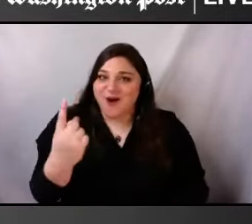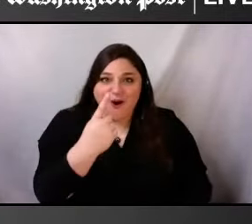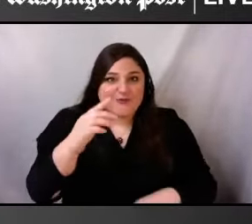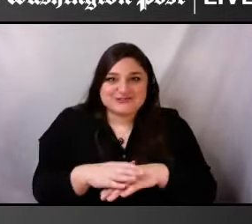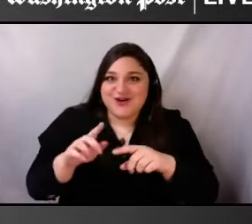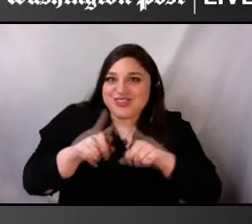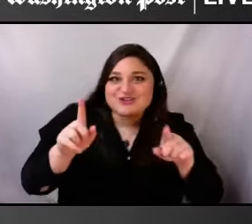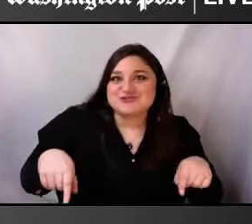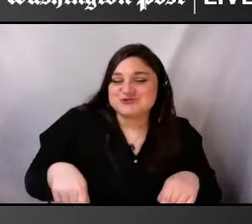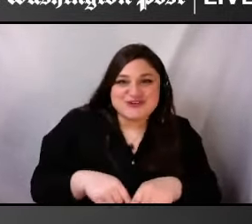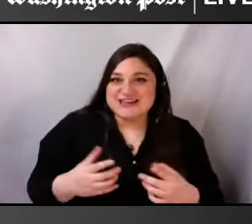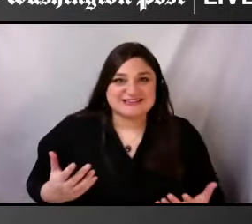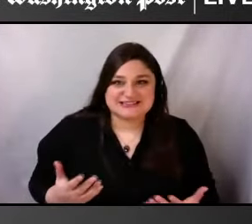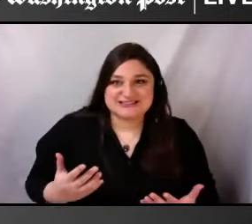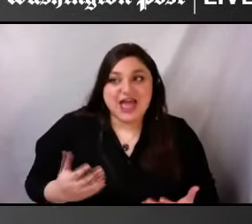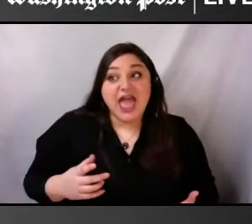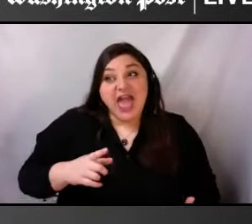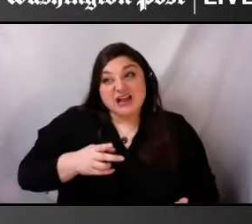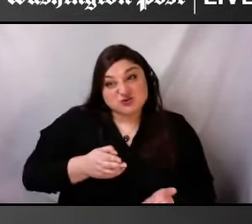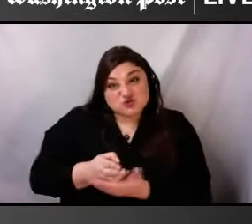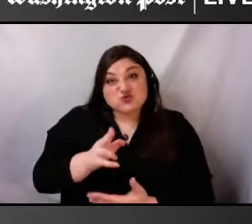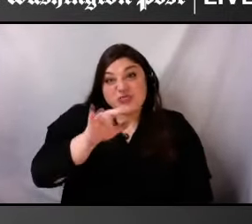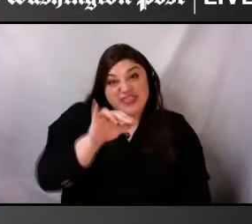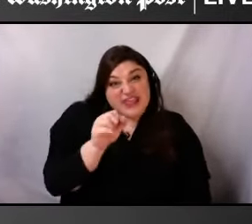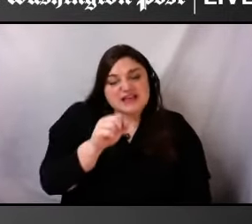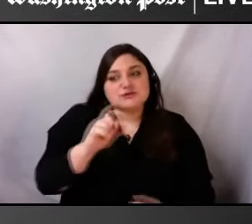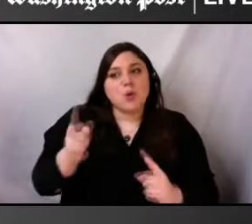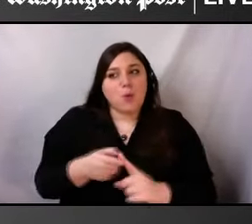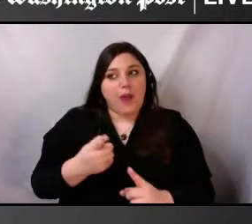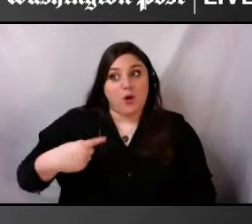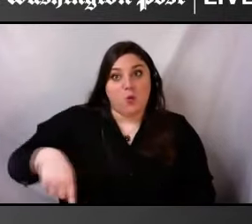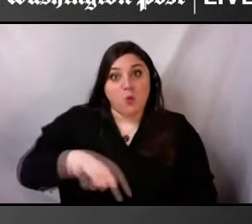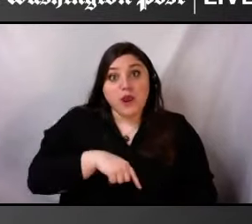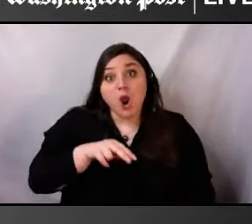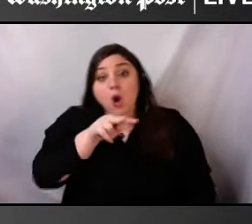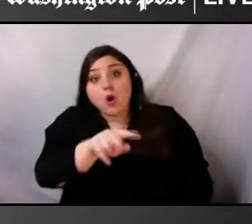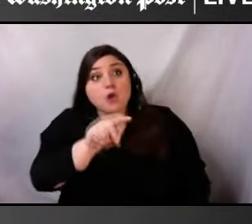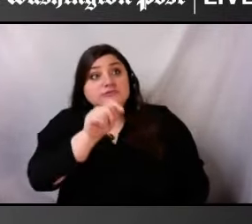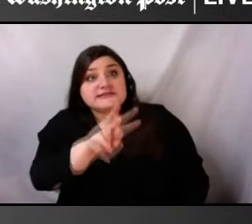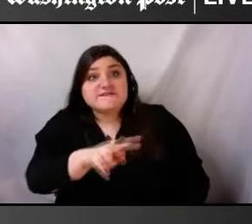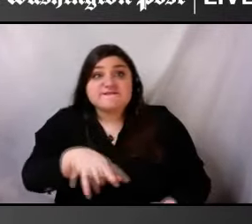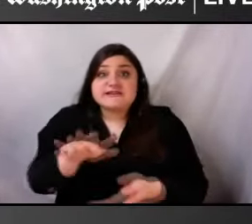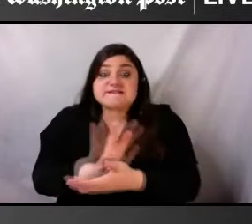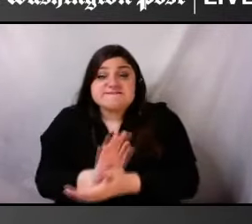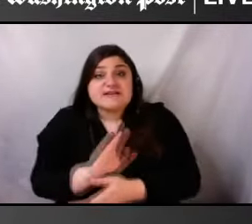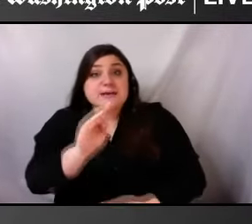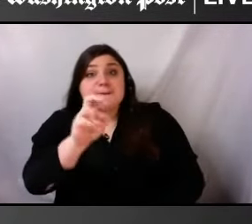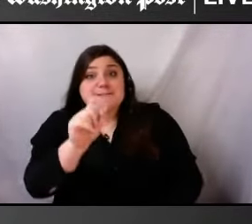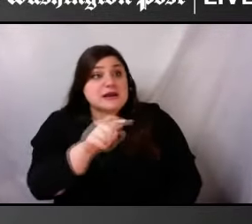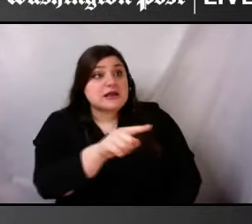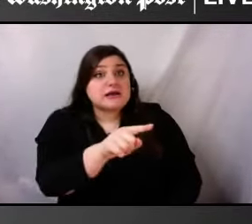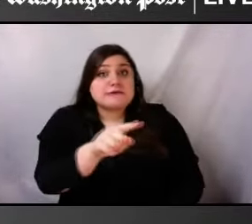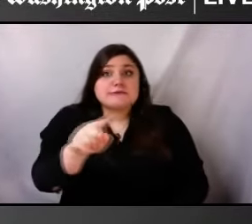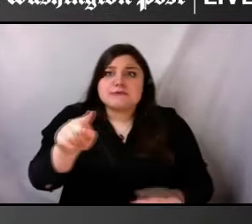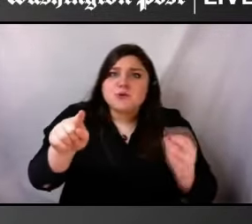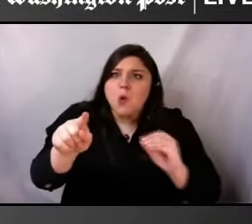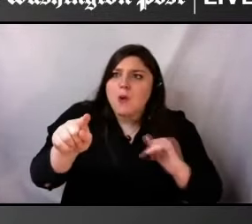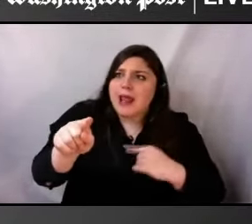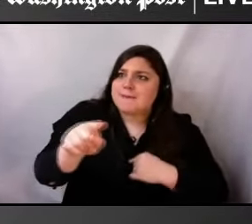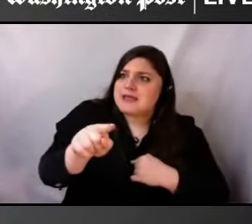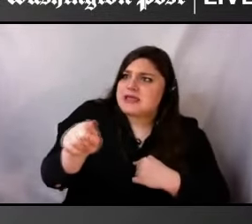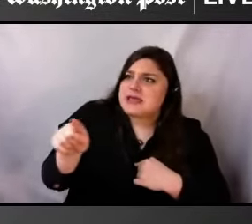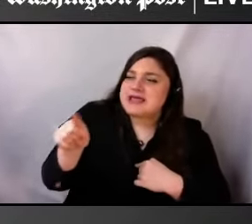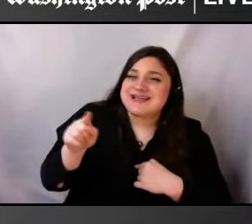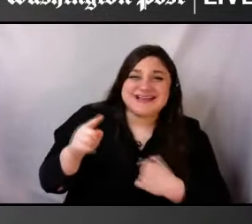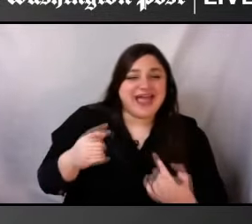ourselves represented, then it is really showing us that we are not, honestly, that we're not